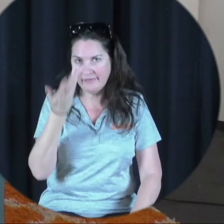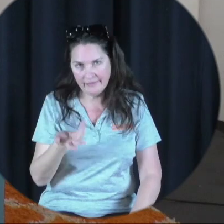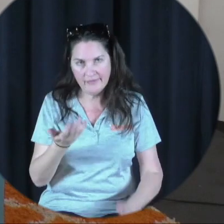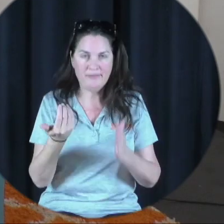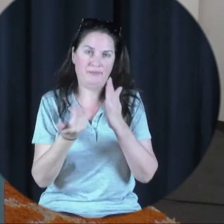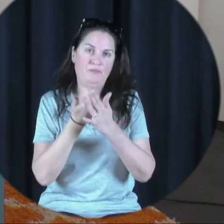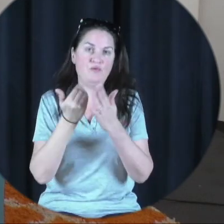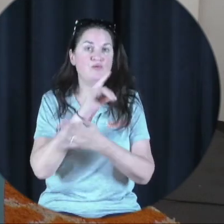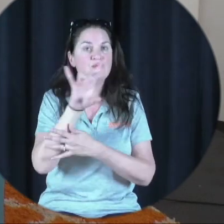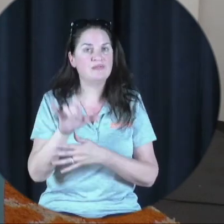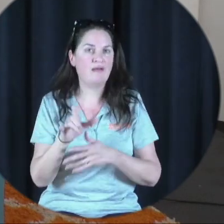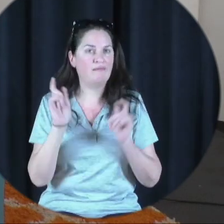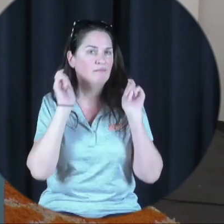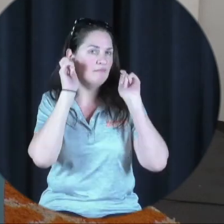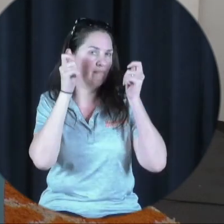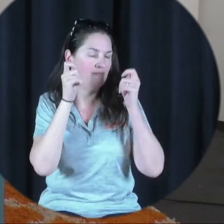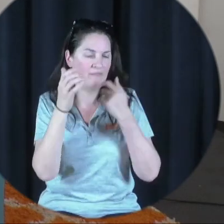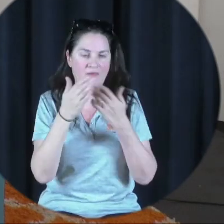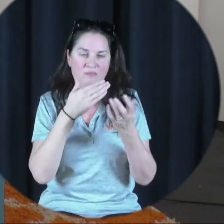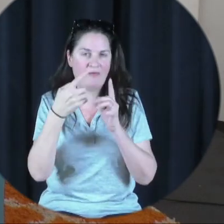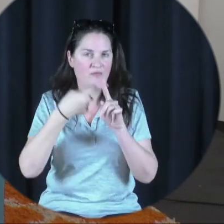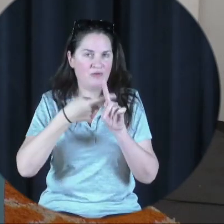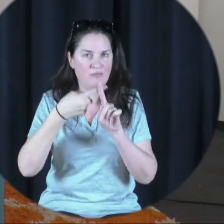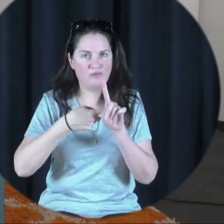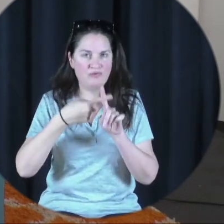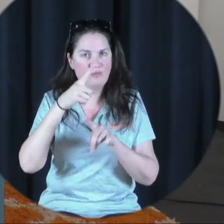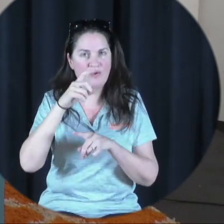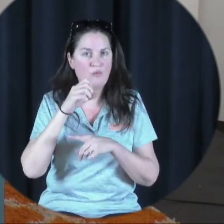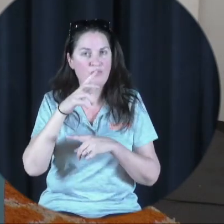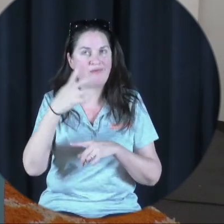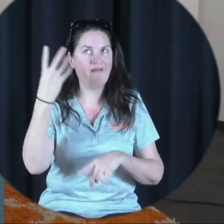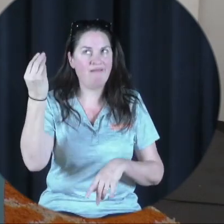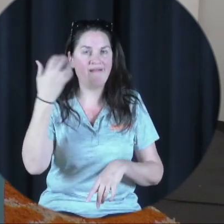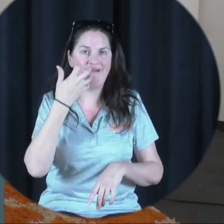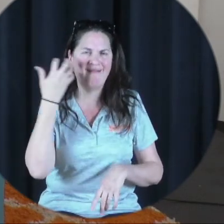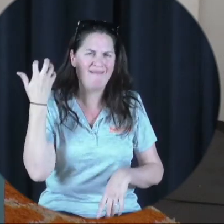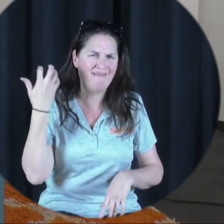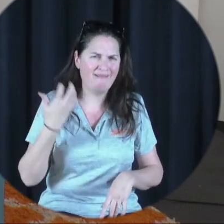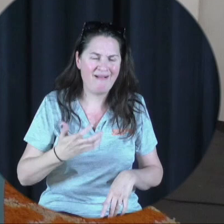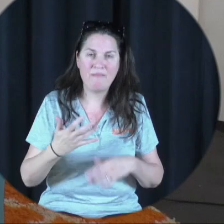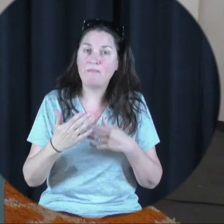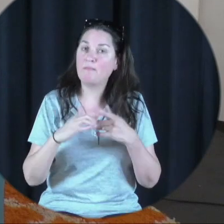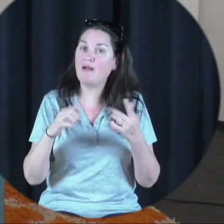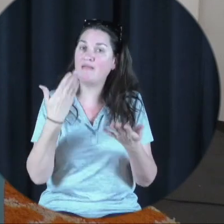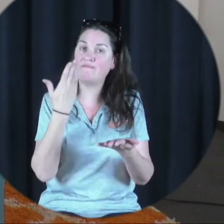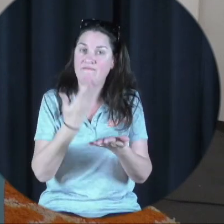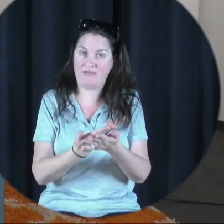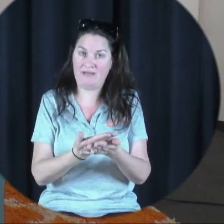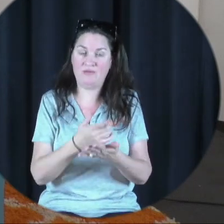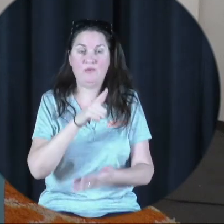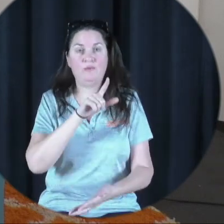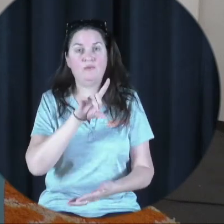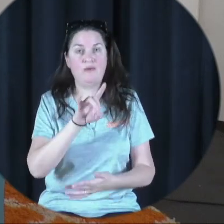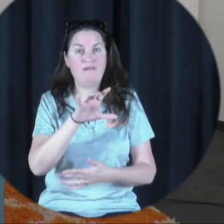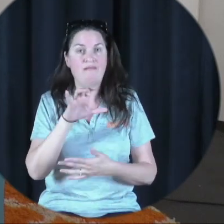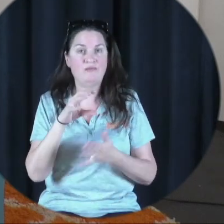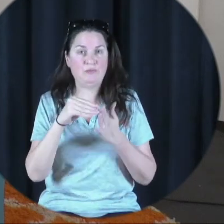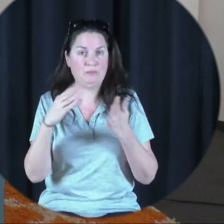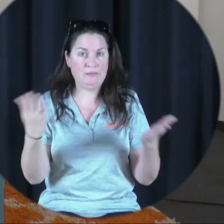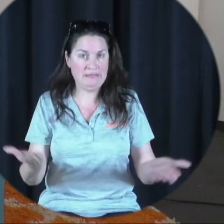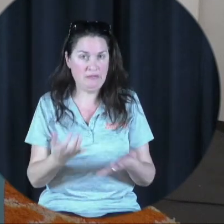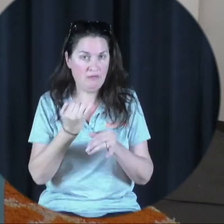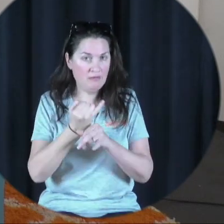new style is to wear your hoodie when it's 103 degrees outside. But the fact is, with 2,800 students on campus,